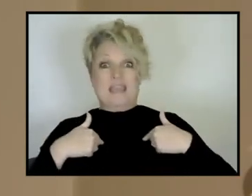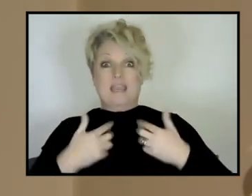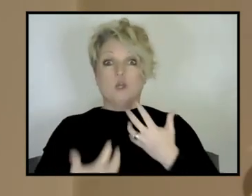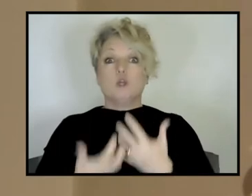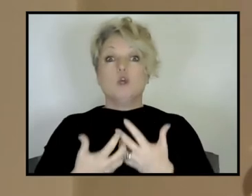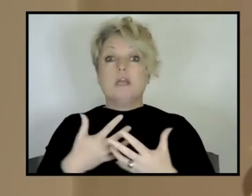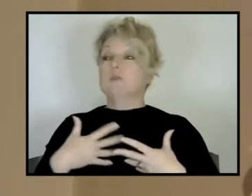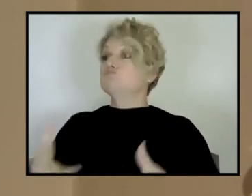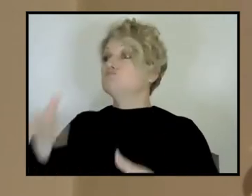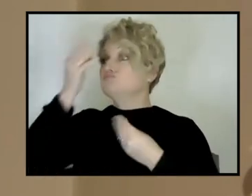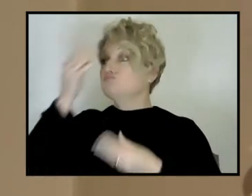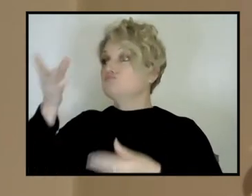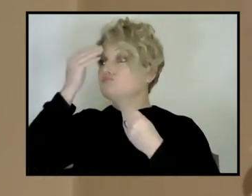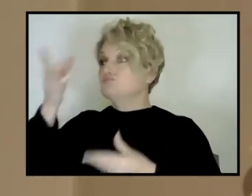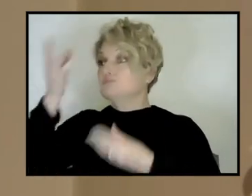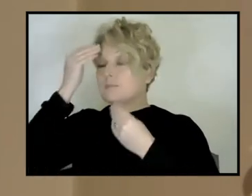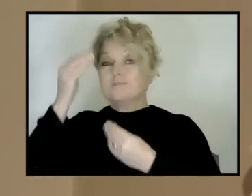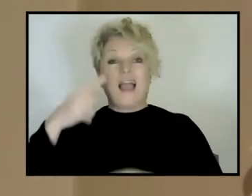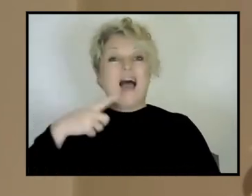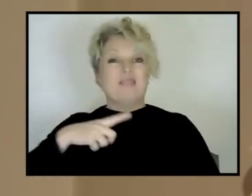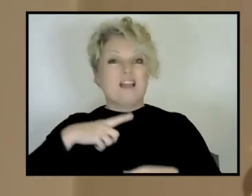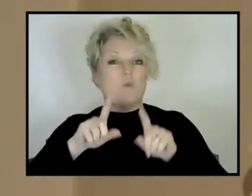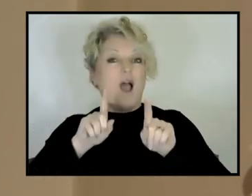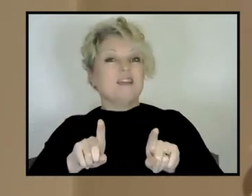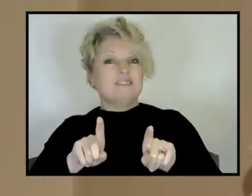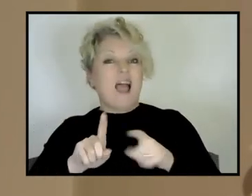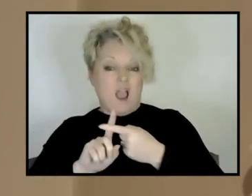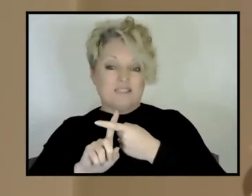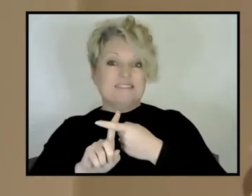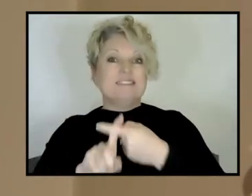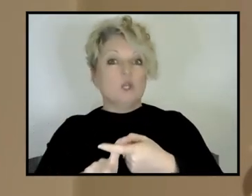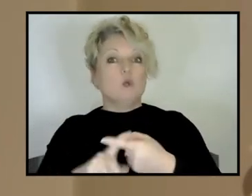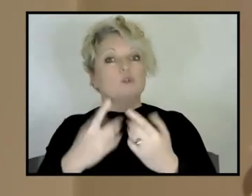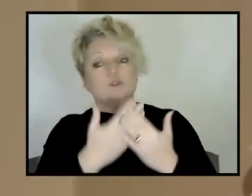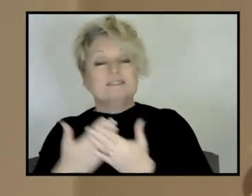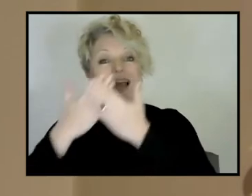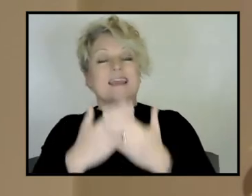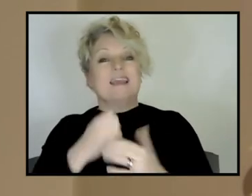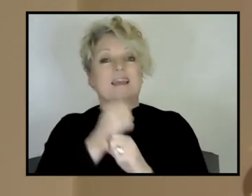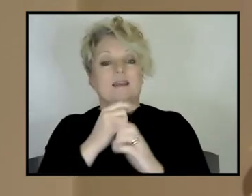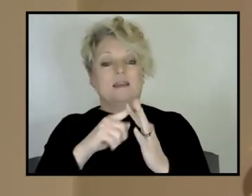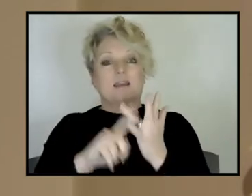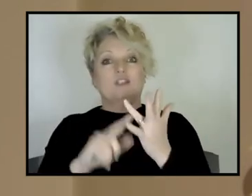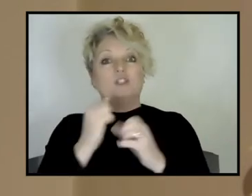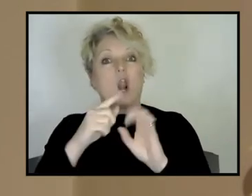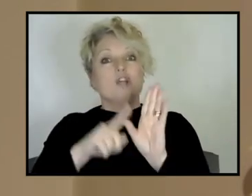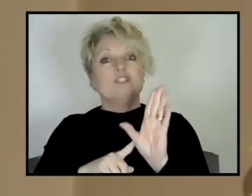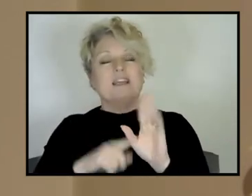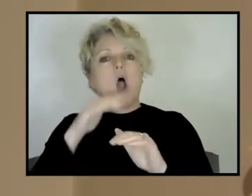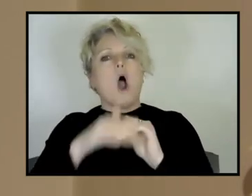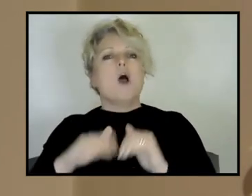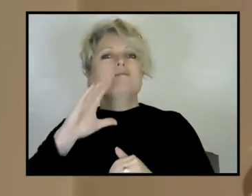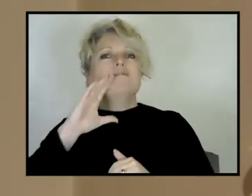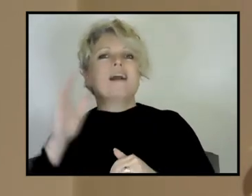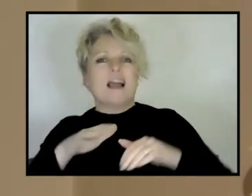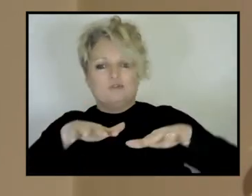that was why I stayed in geology. So plate tectonics, the whole process and understanding why the plates move, how they move, has that changed through time? That is what got me